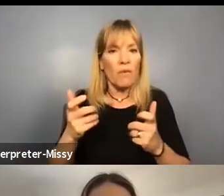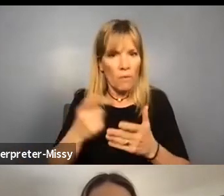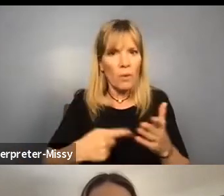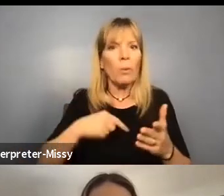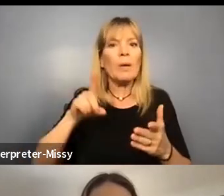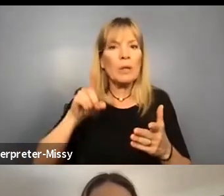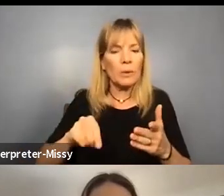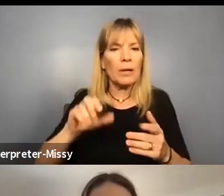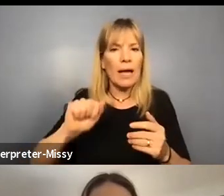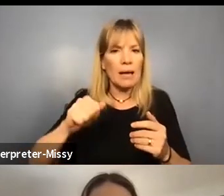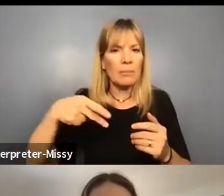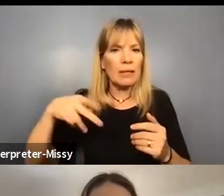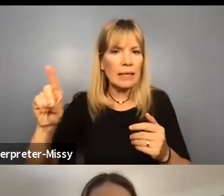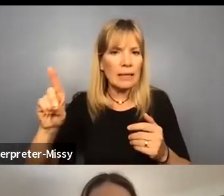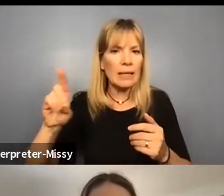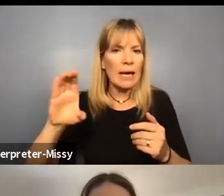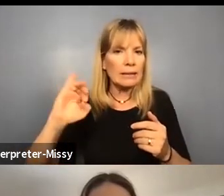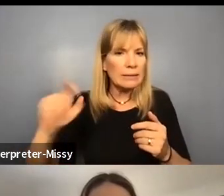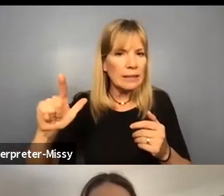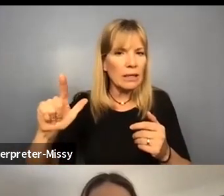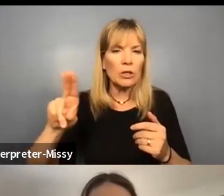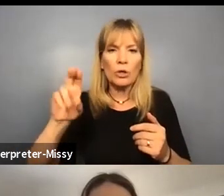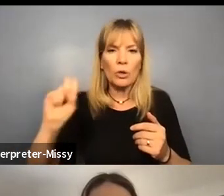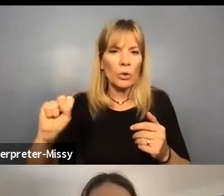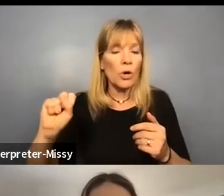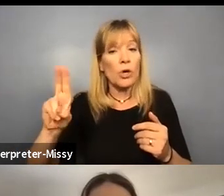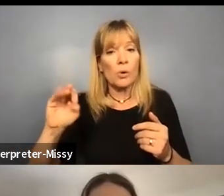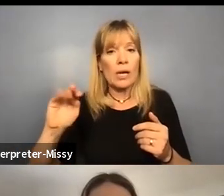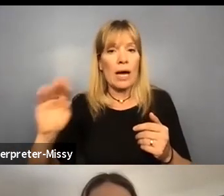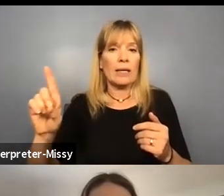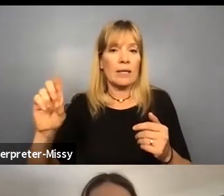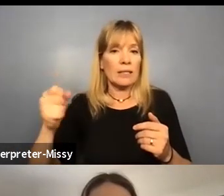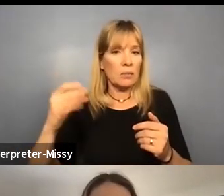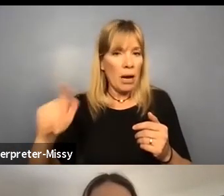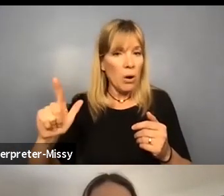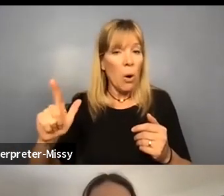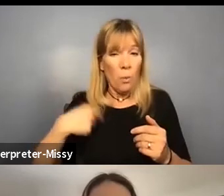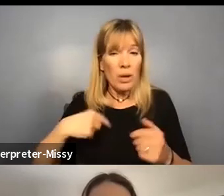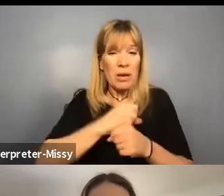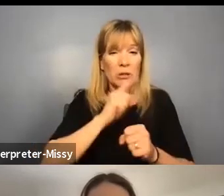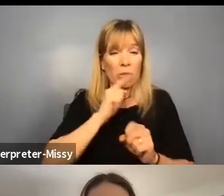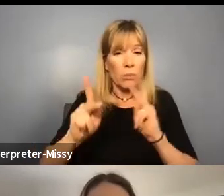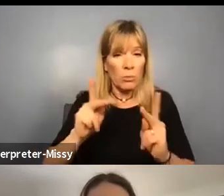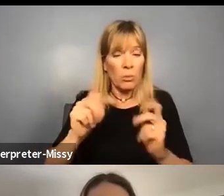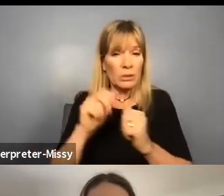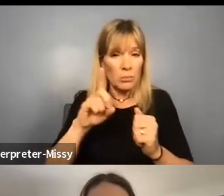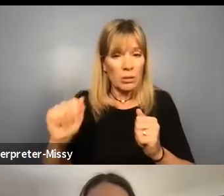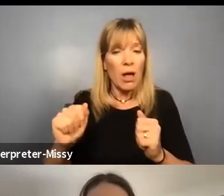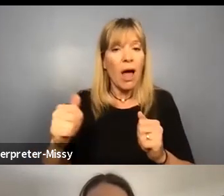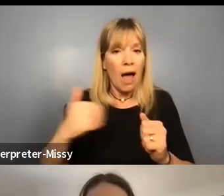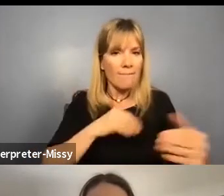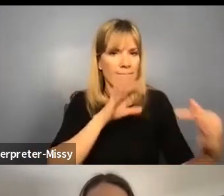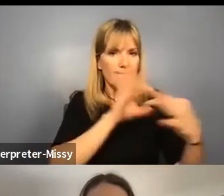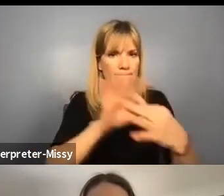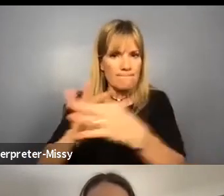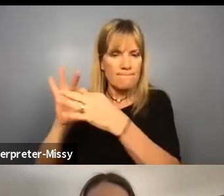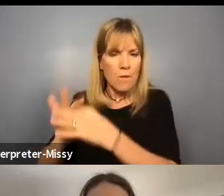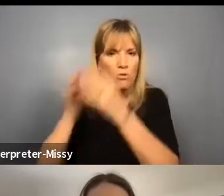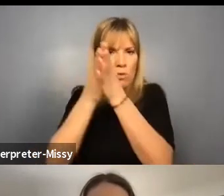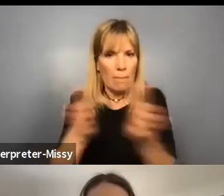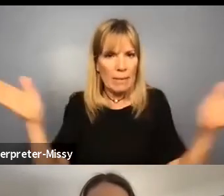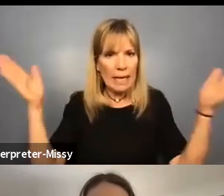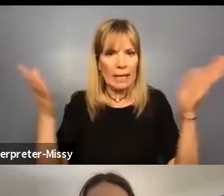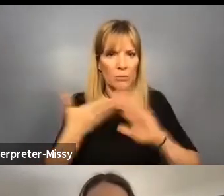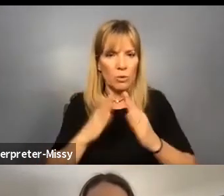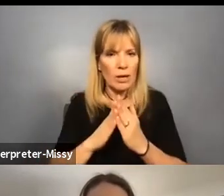do at APD, at SILS, United Spinal, is not only make sure that disabled people have connections to the broader community